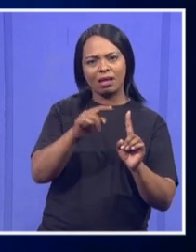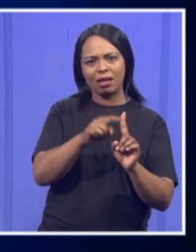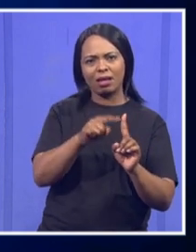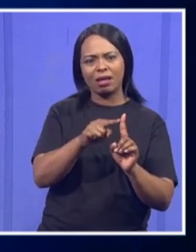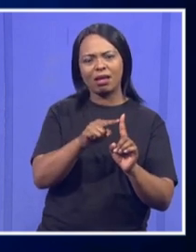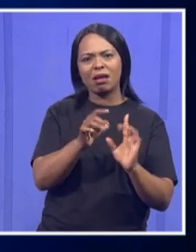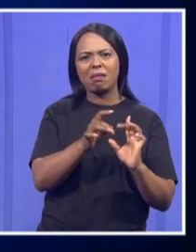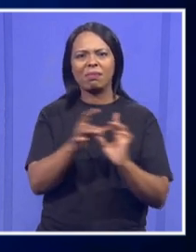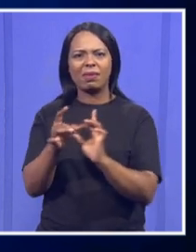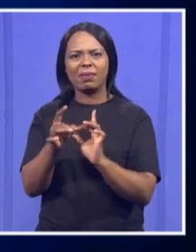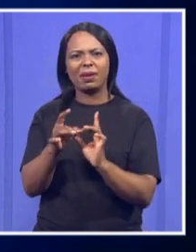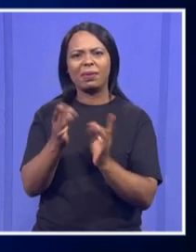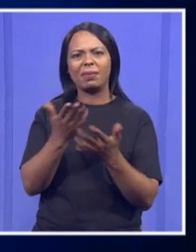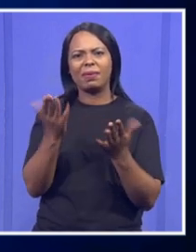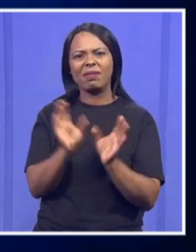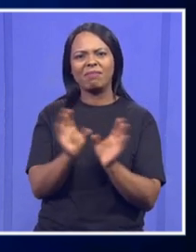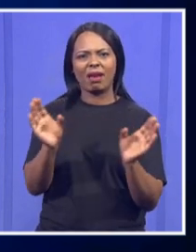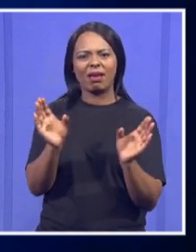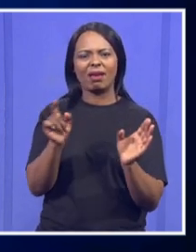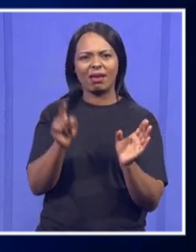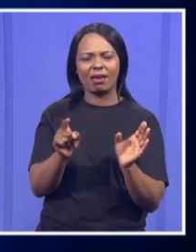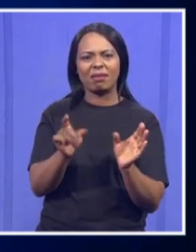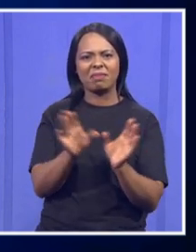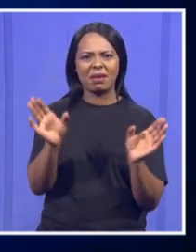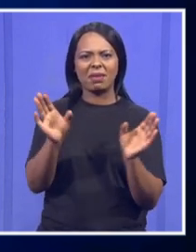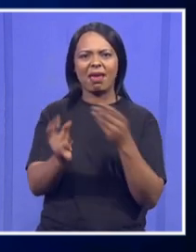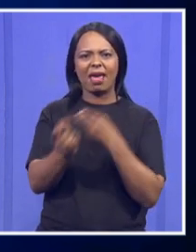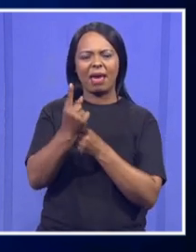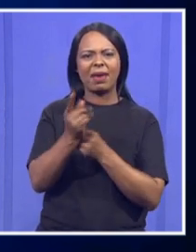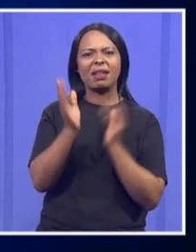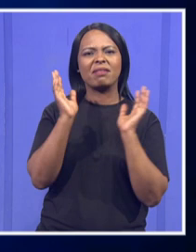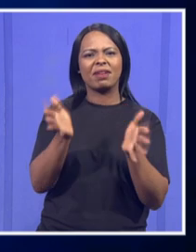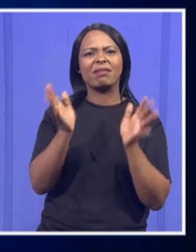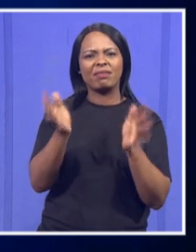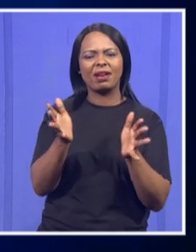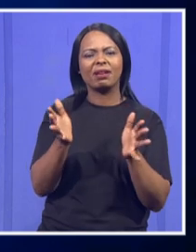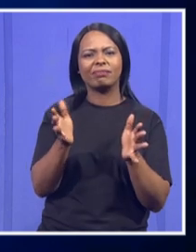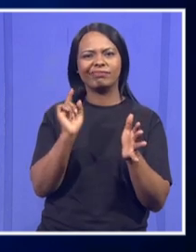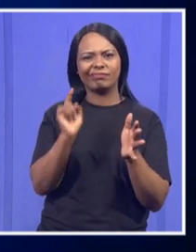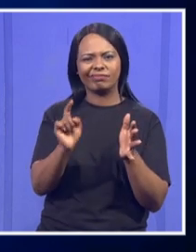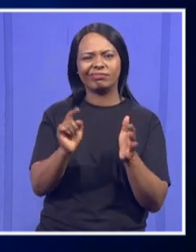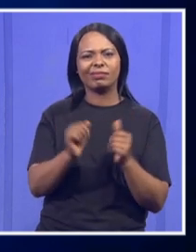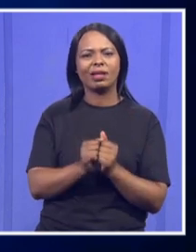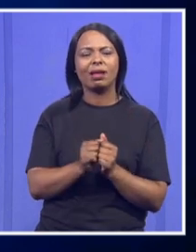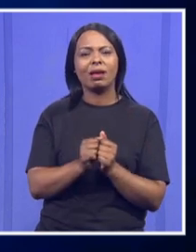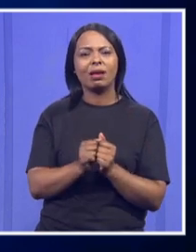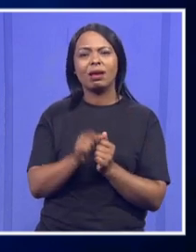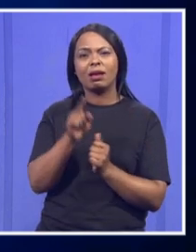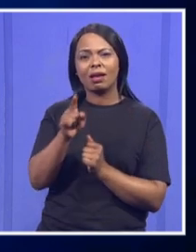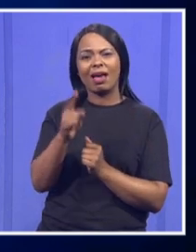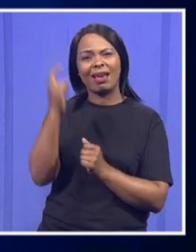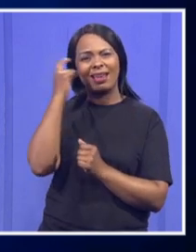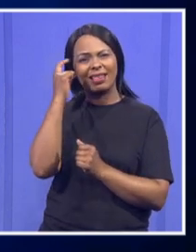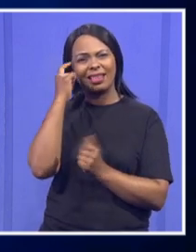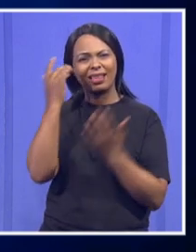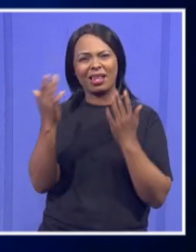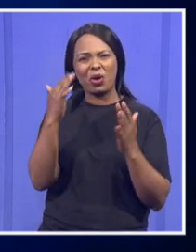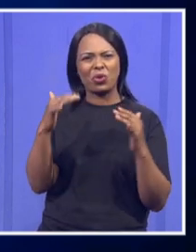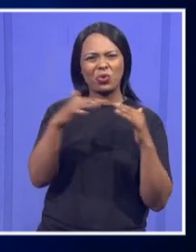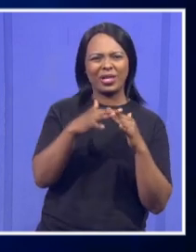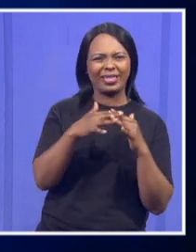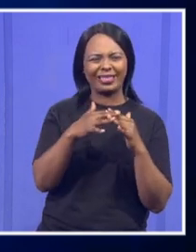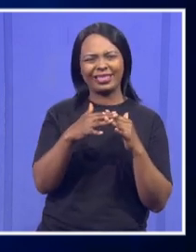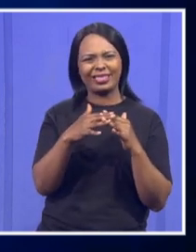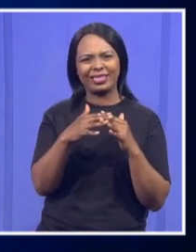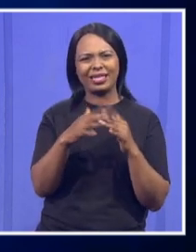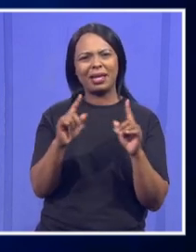their faction lost. So the faction that dictates, obviously, like they will perceive that there is unity, but the faction of